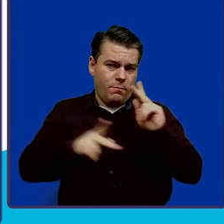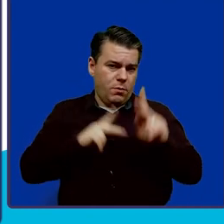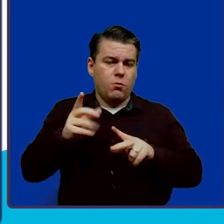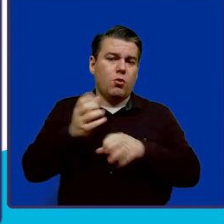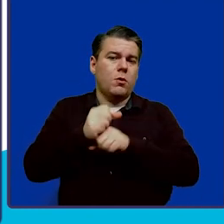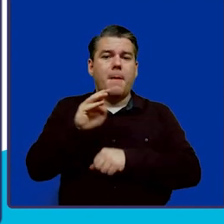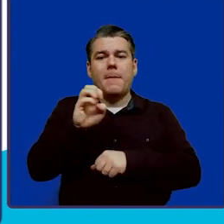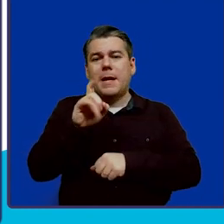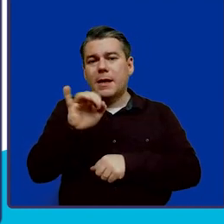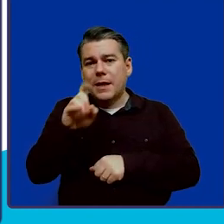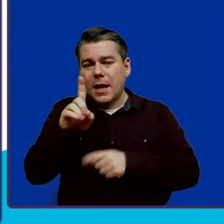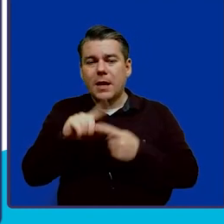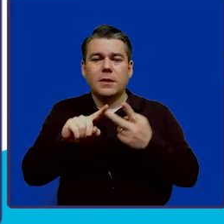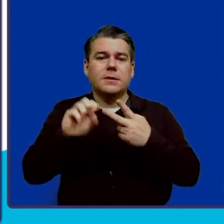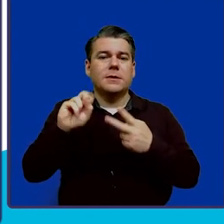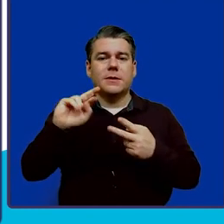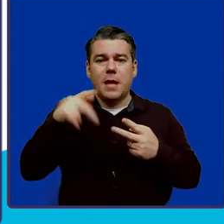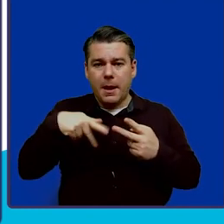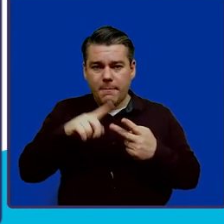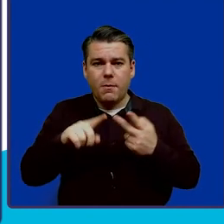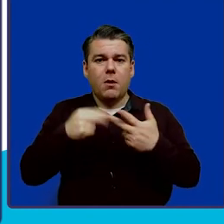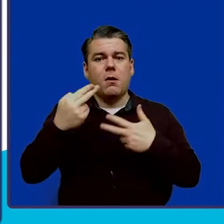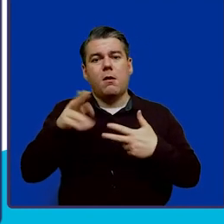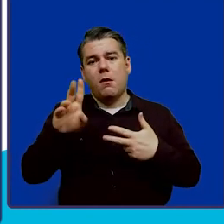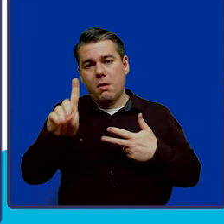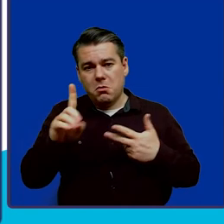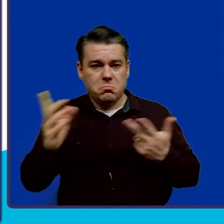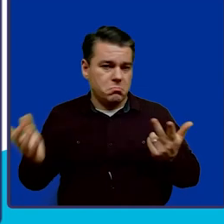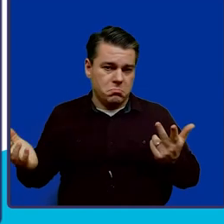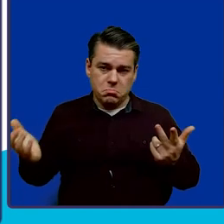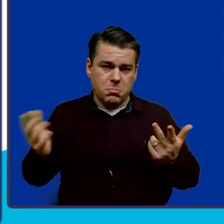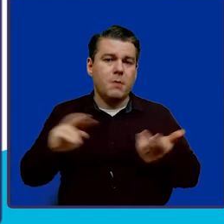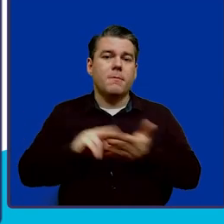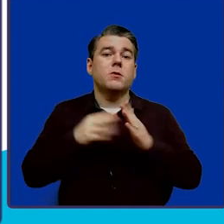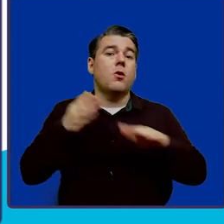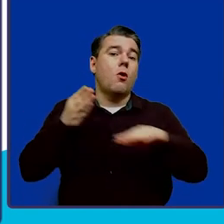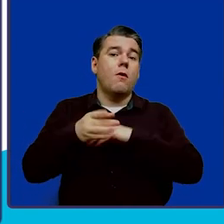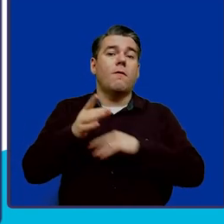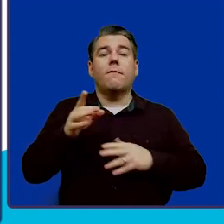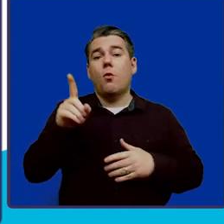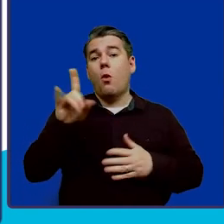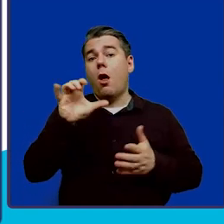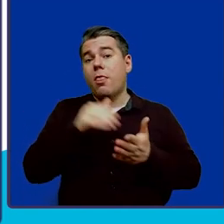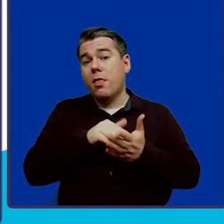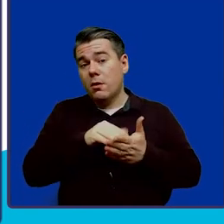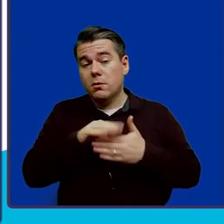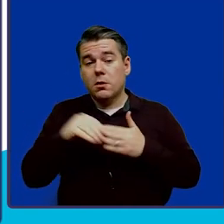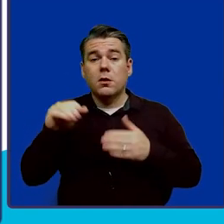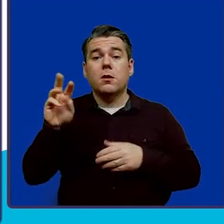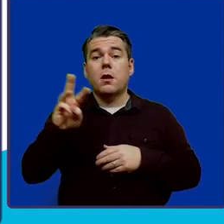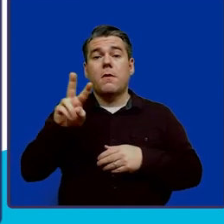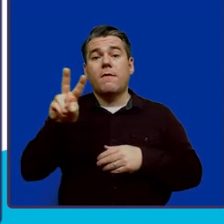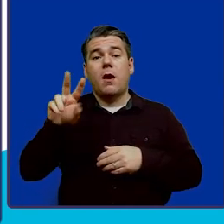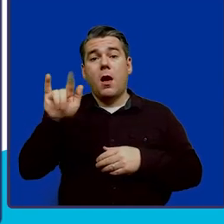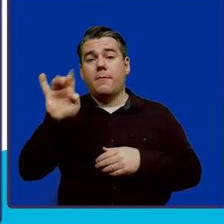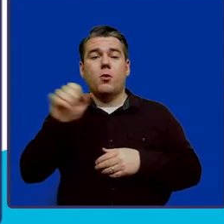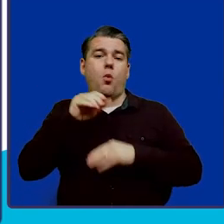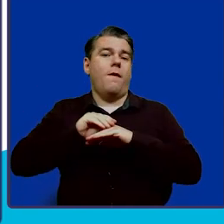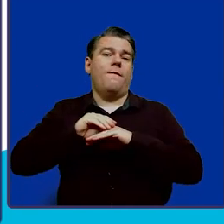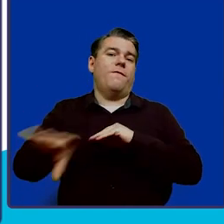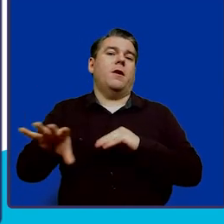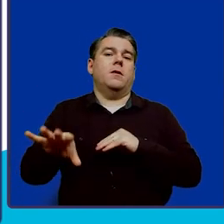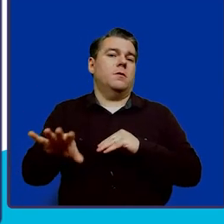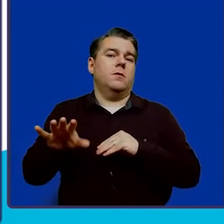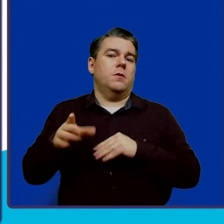Medicaid, SNAP, or HUD benefits. So, balances over $100,000 in their WB ABLE account will not affect